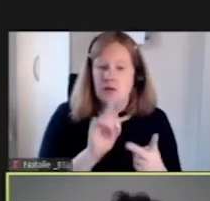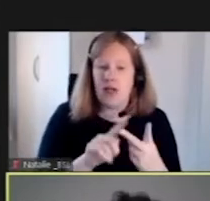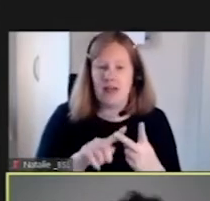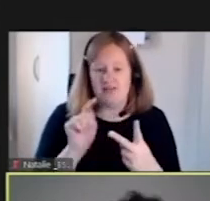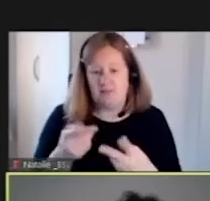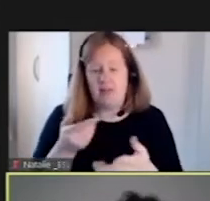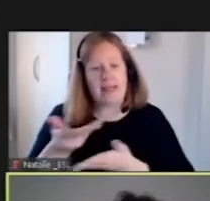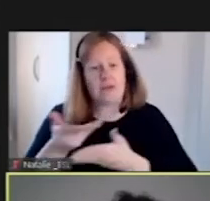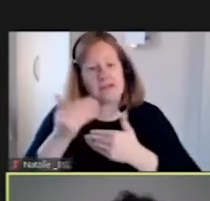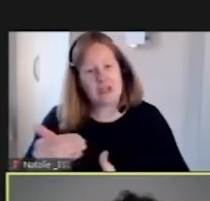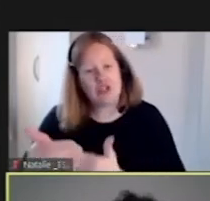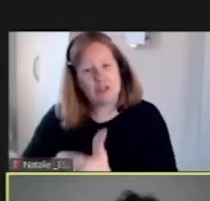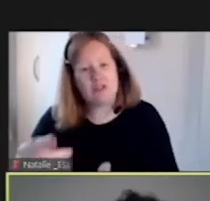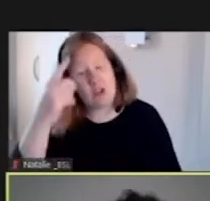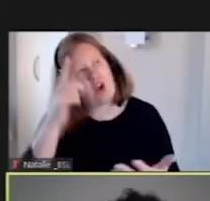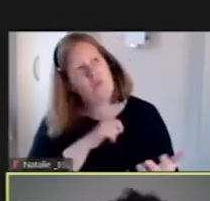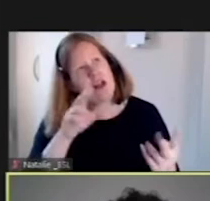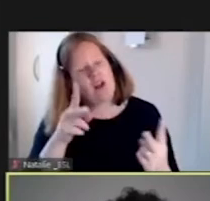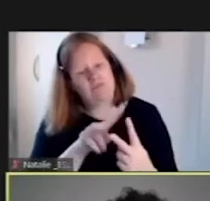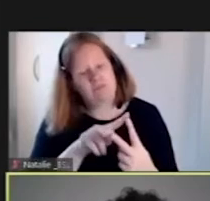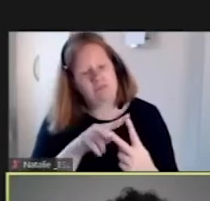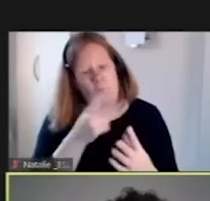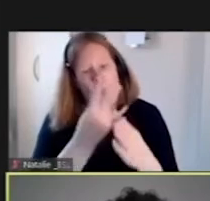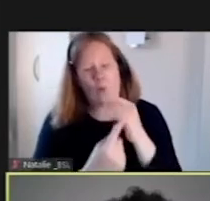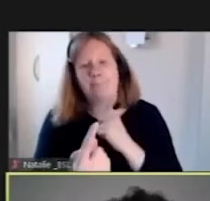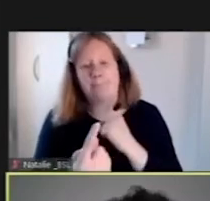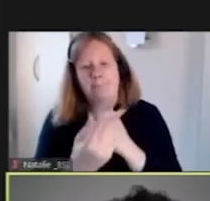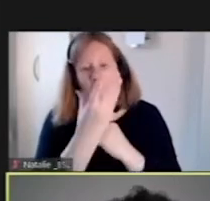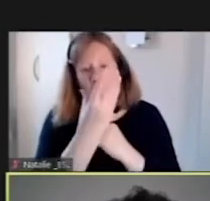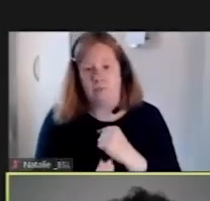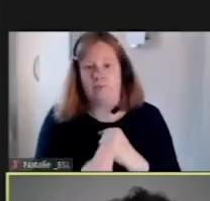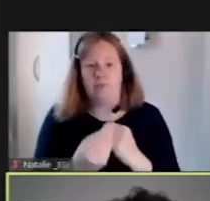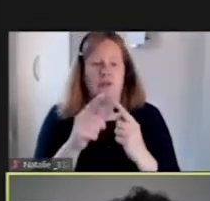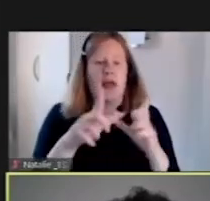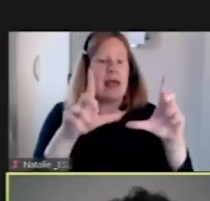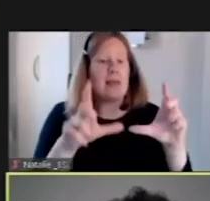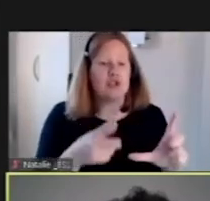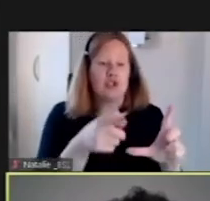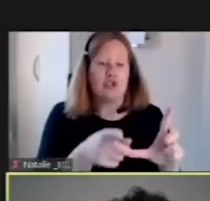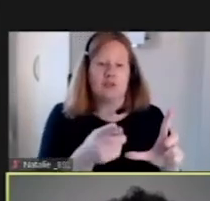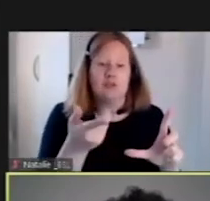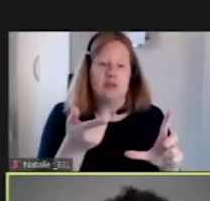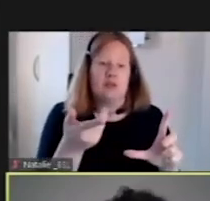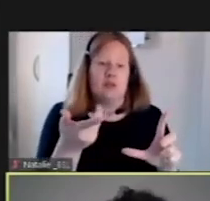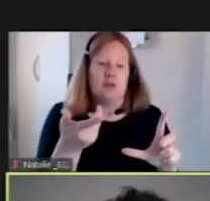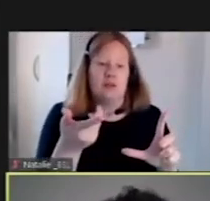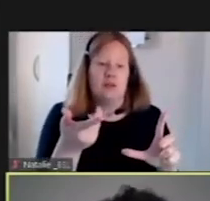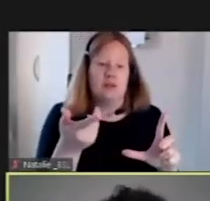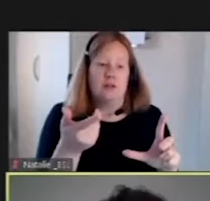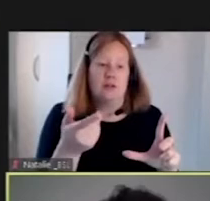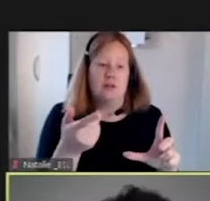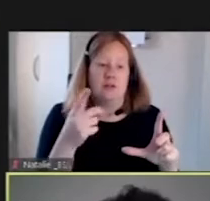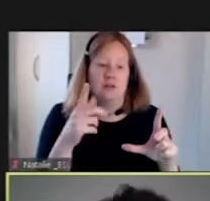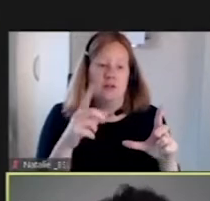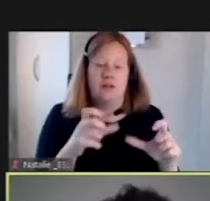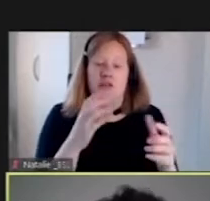So I figured like, why not combine the two? So this image is from my, well, the